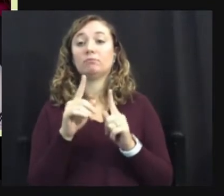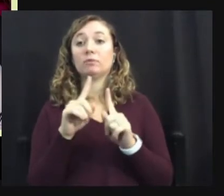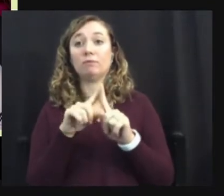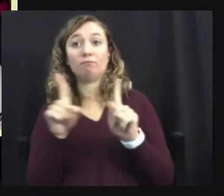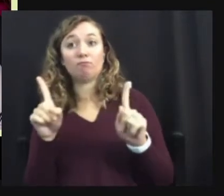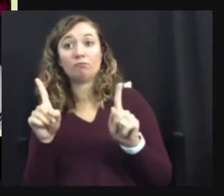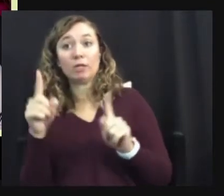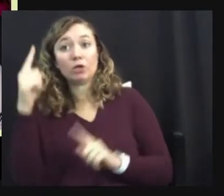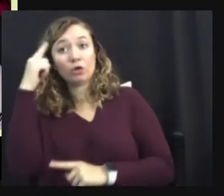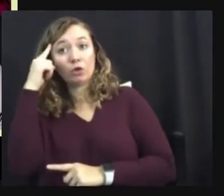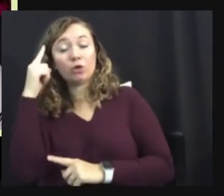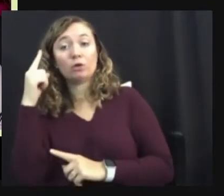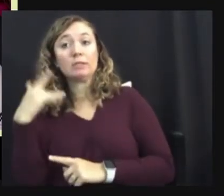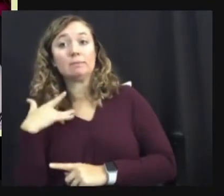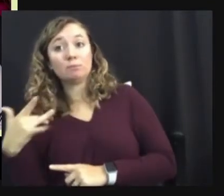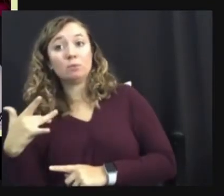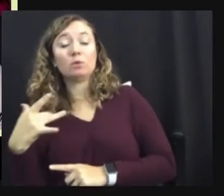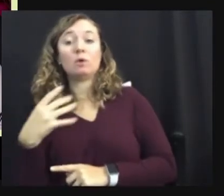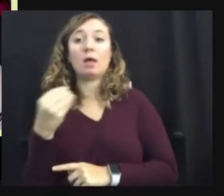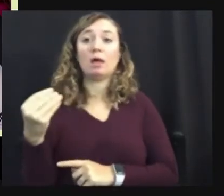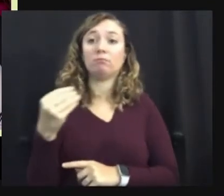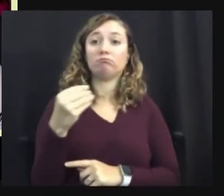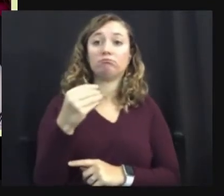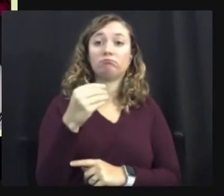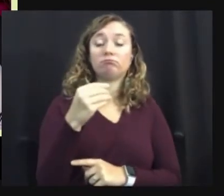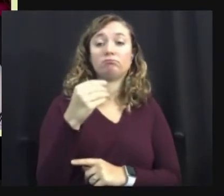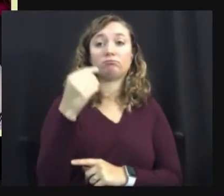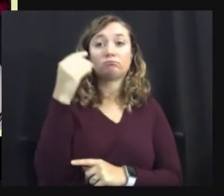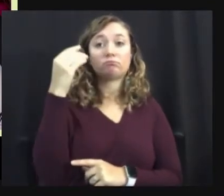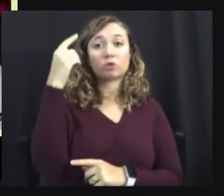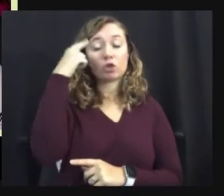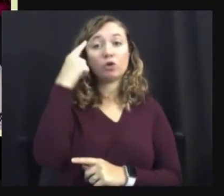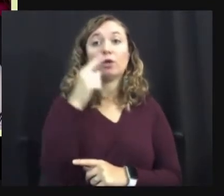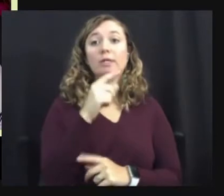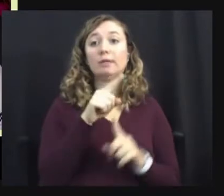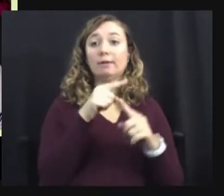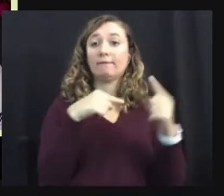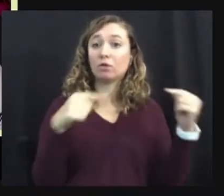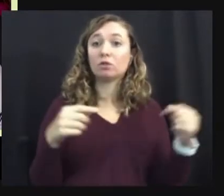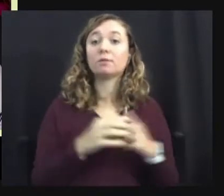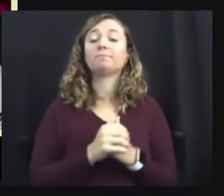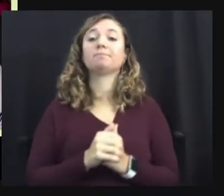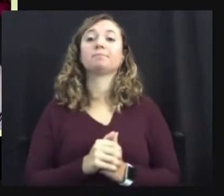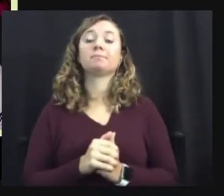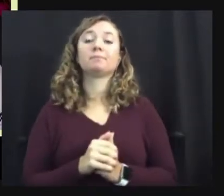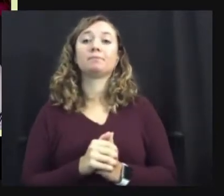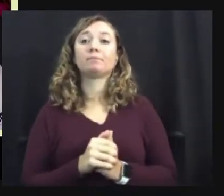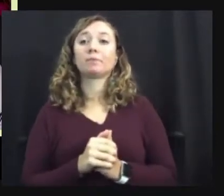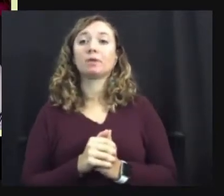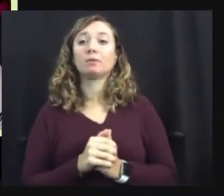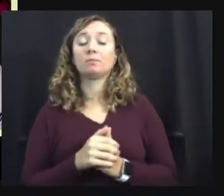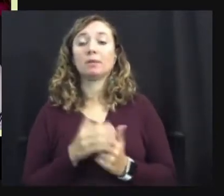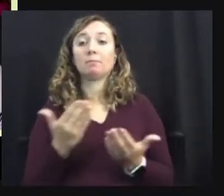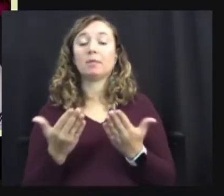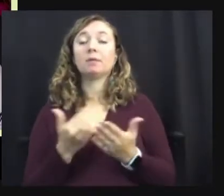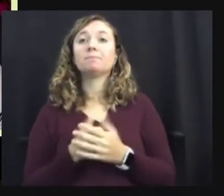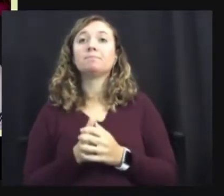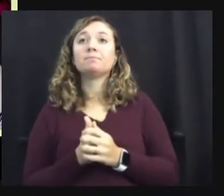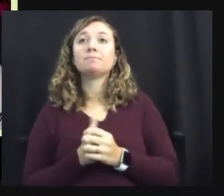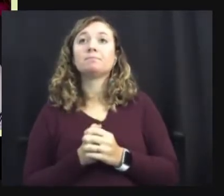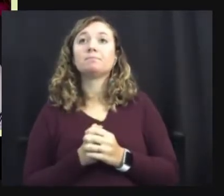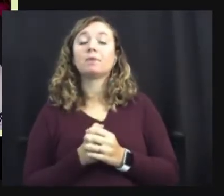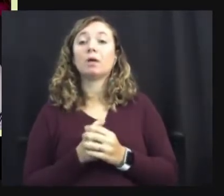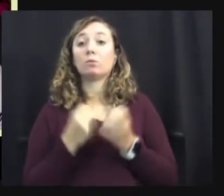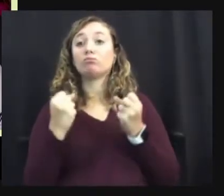might be allistic, which is not autistic. Um, I work a lot with trauma, diversity,